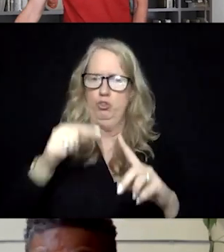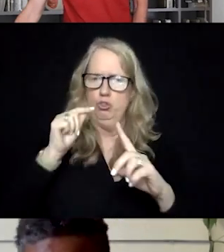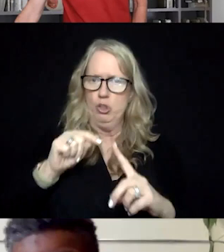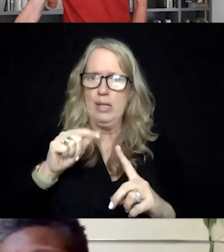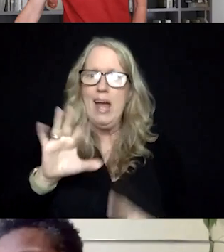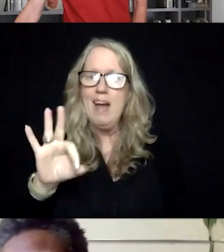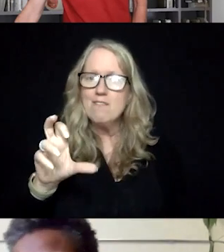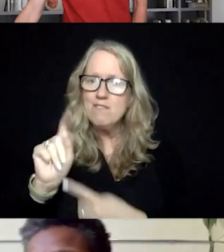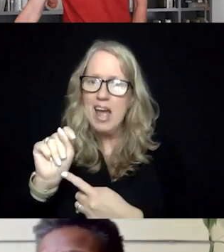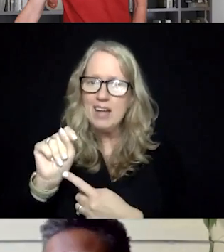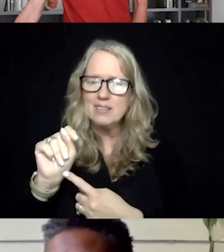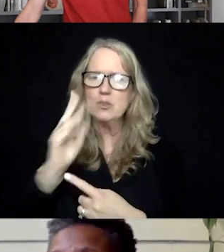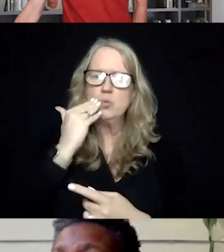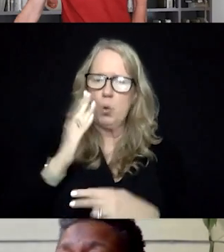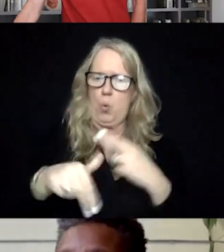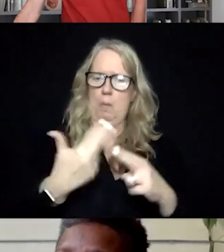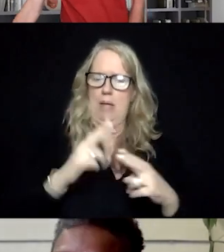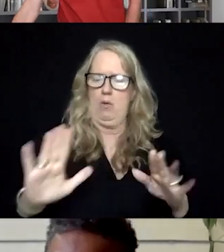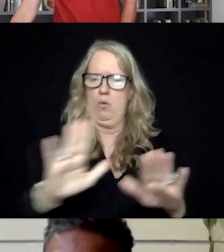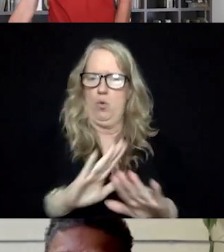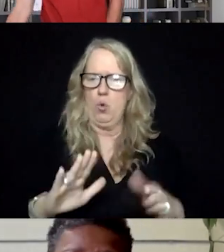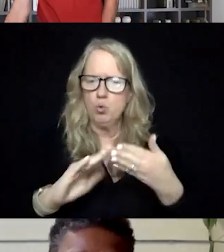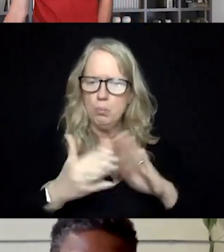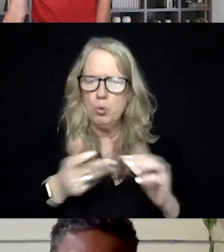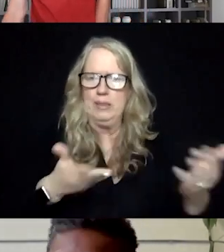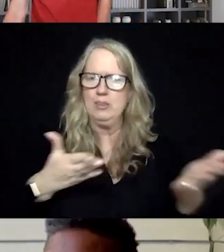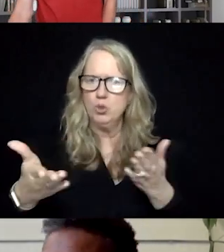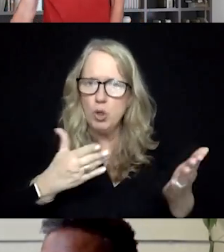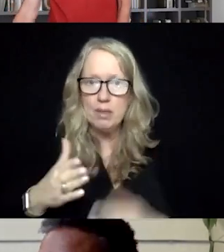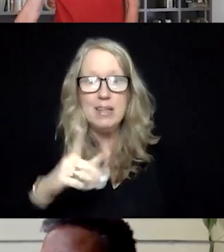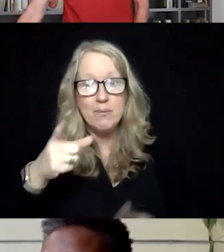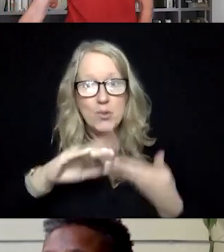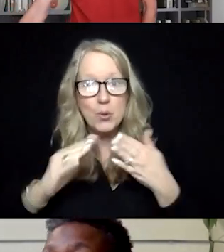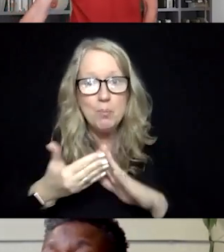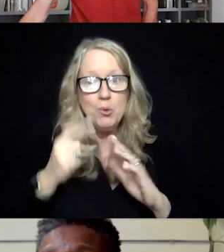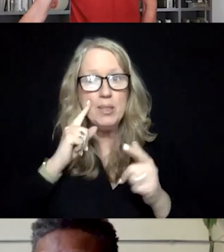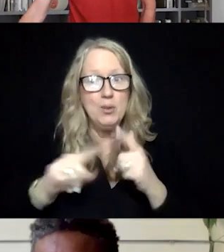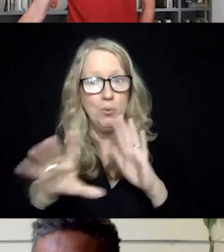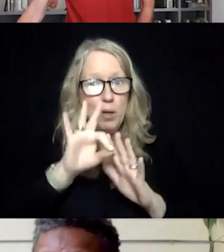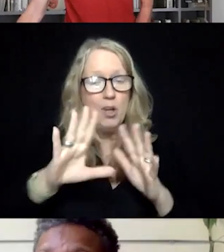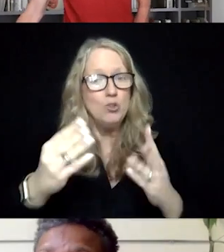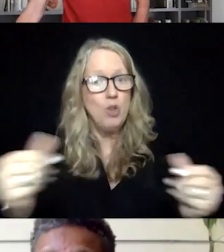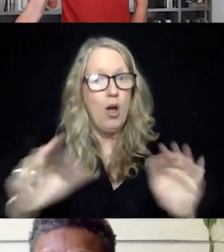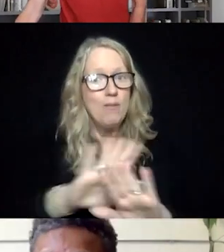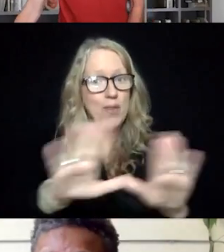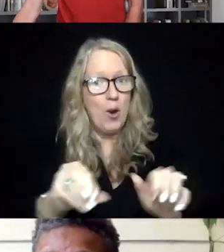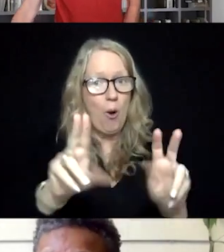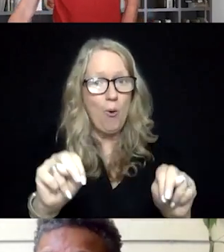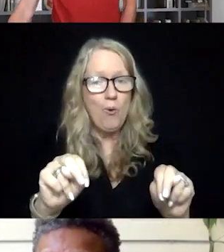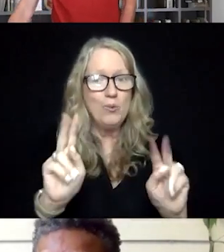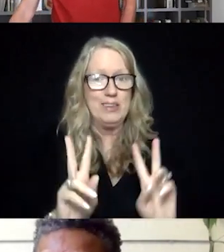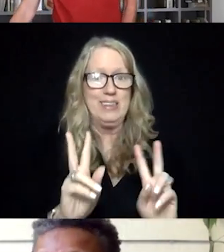factual knowledge about the communities they serve. does the community choose to solve their own issues? Um,